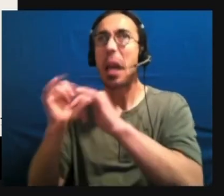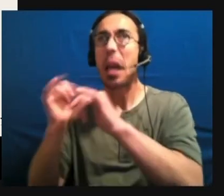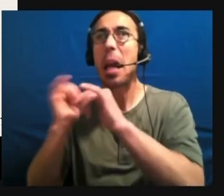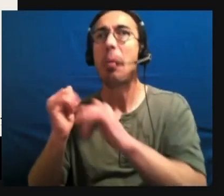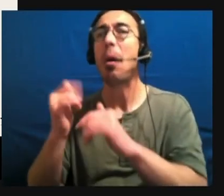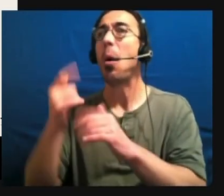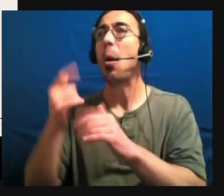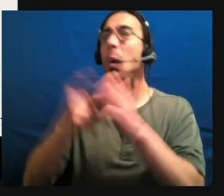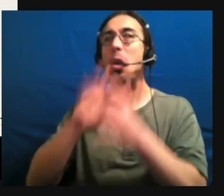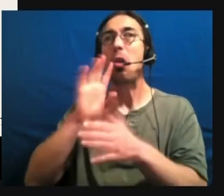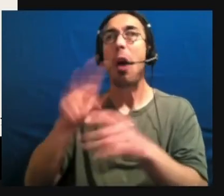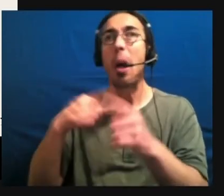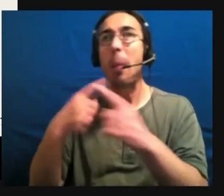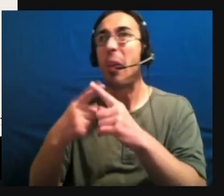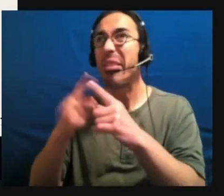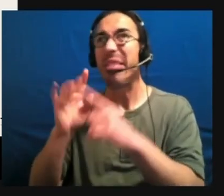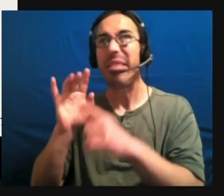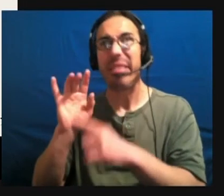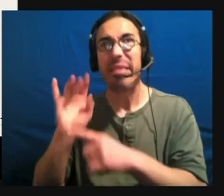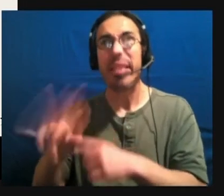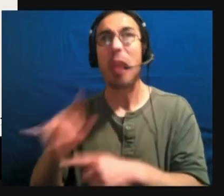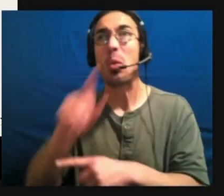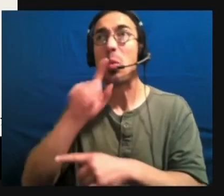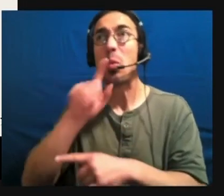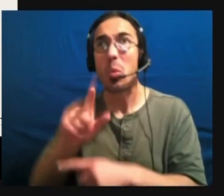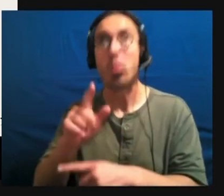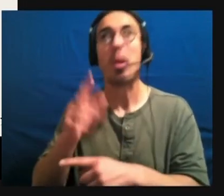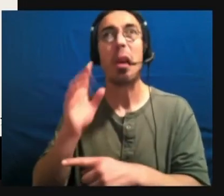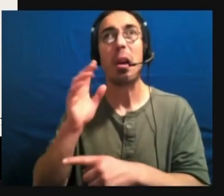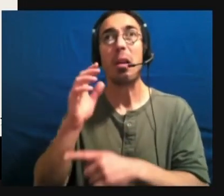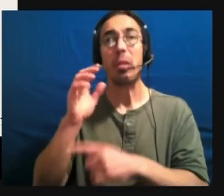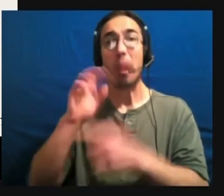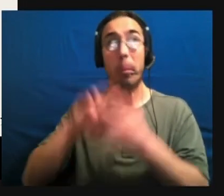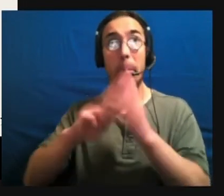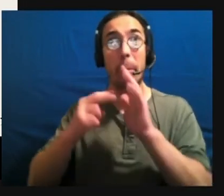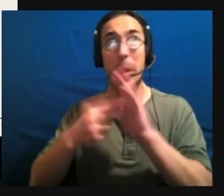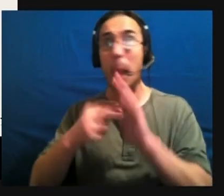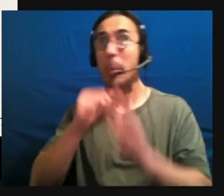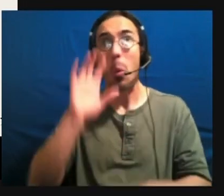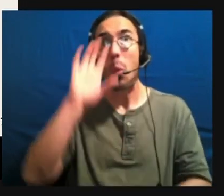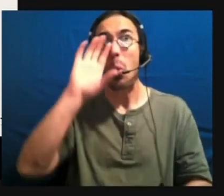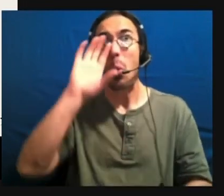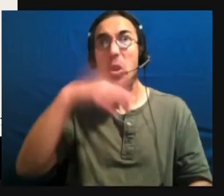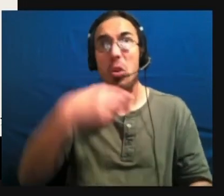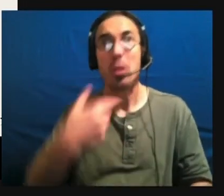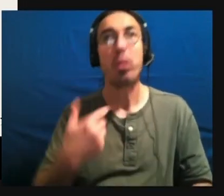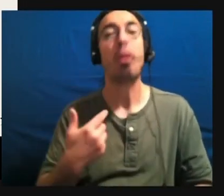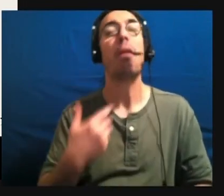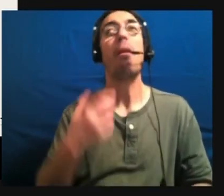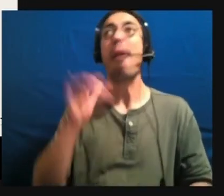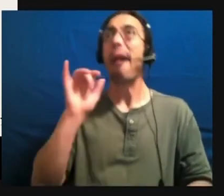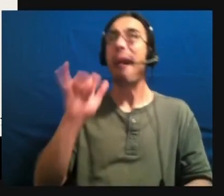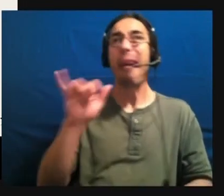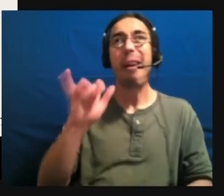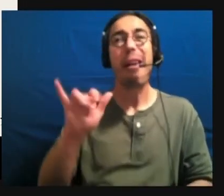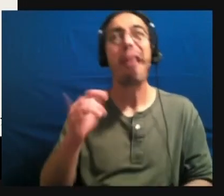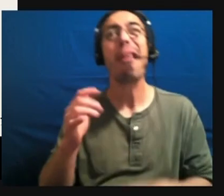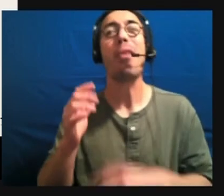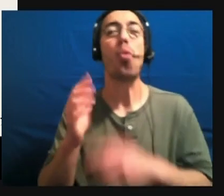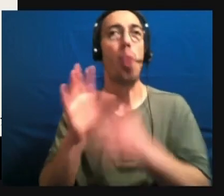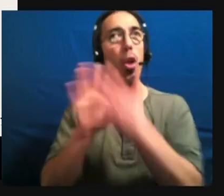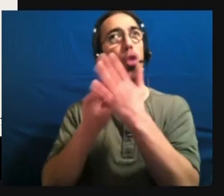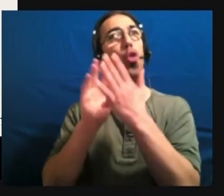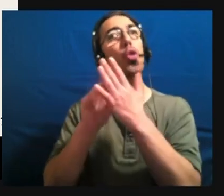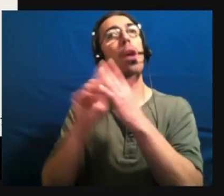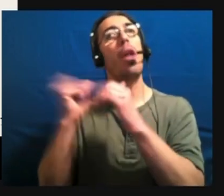This is the thing. This isn't just me being a weirdo, right? So, so autism is highly idiosyncratic.